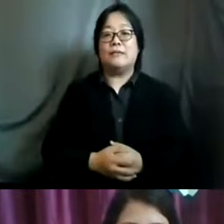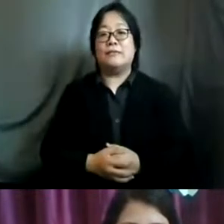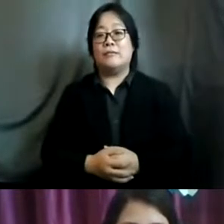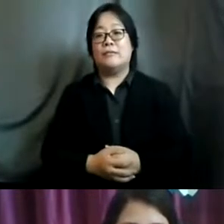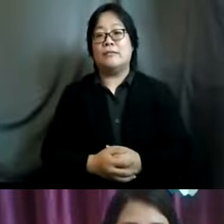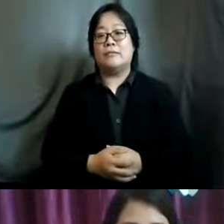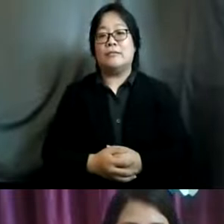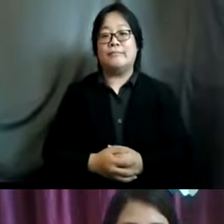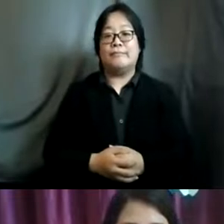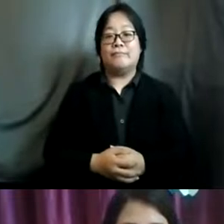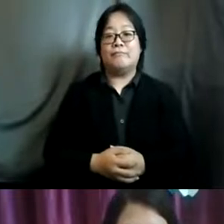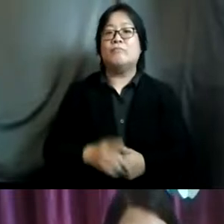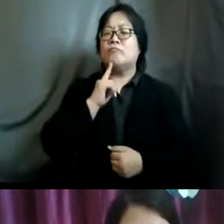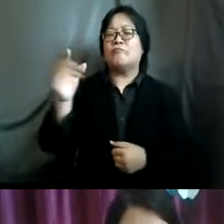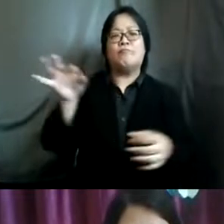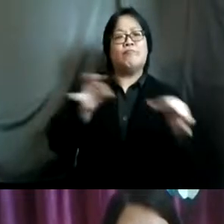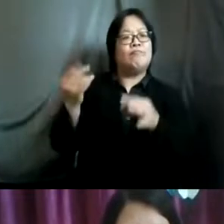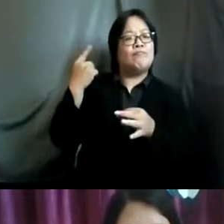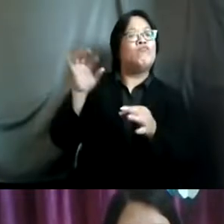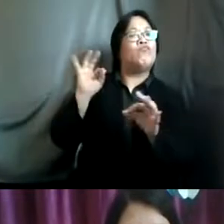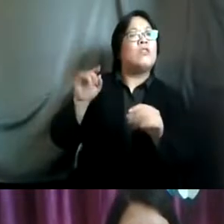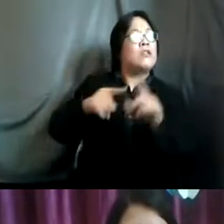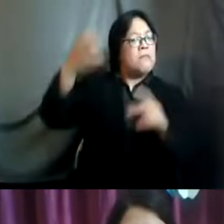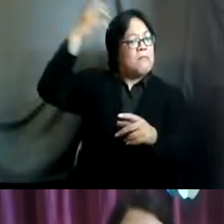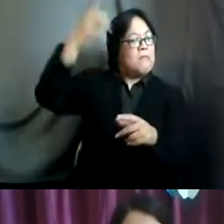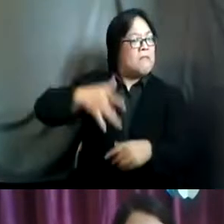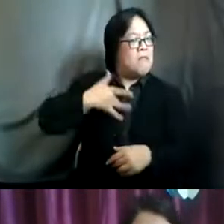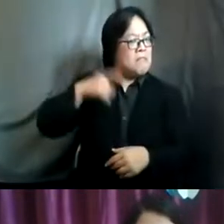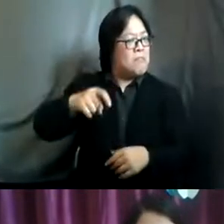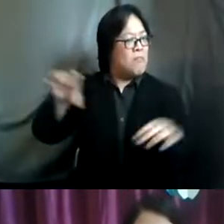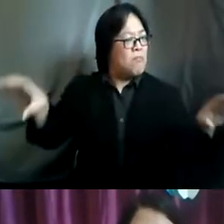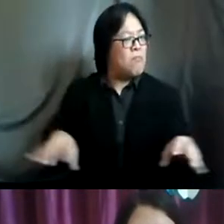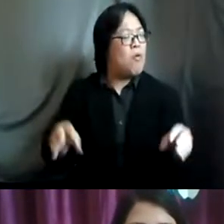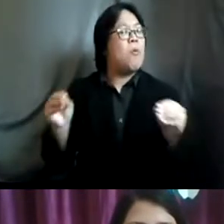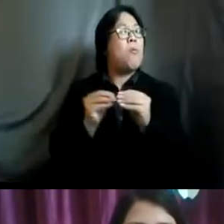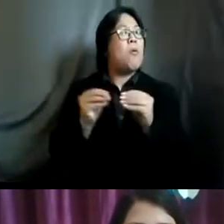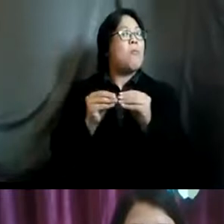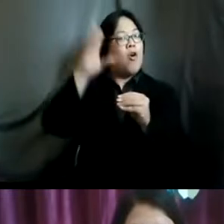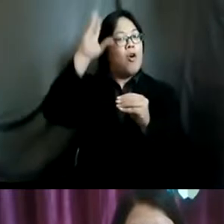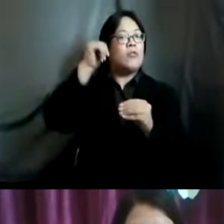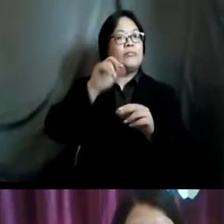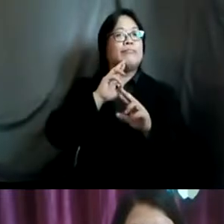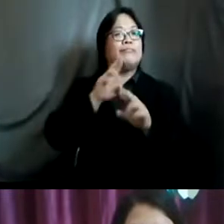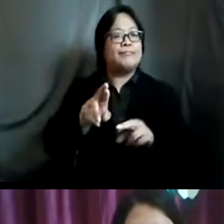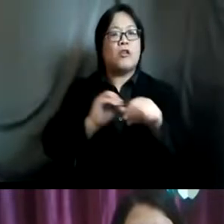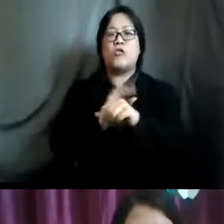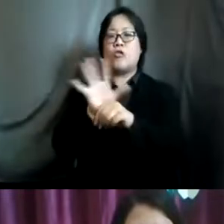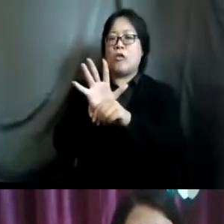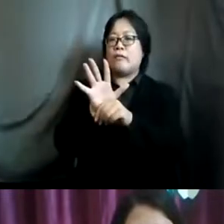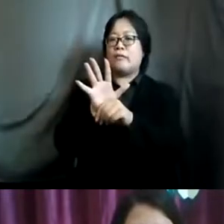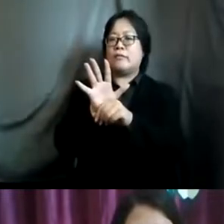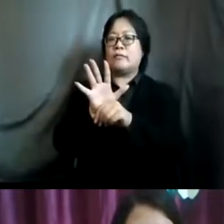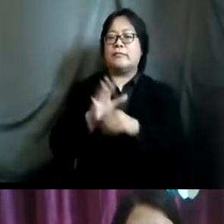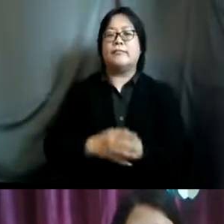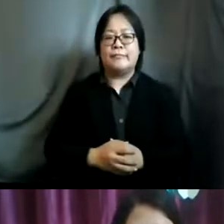insightful uh what do you feel governments can do to be much more gender responsive through the covet 19 response and recovery